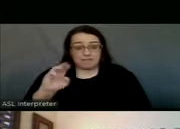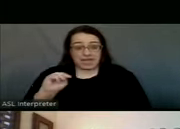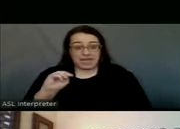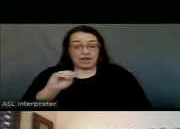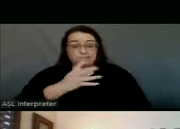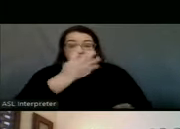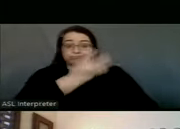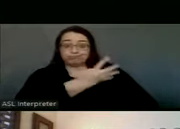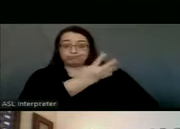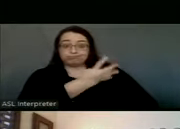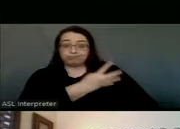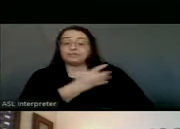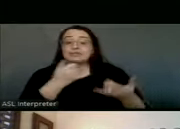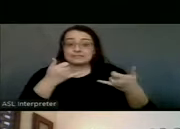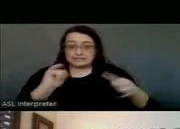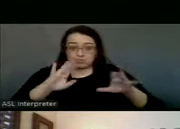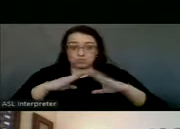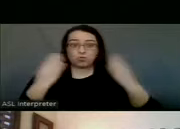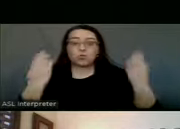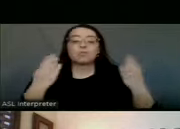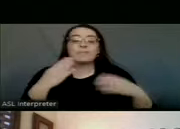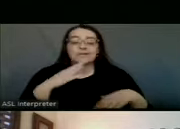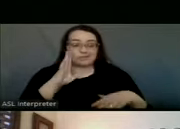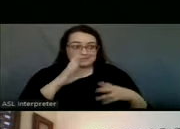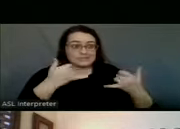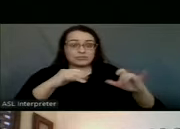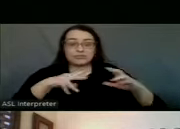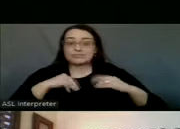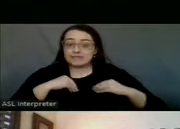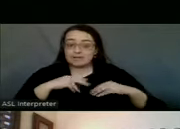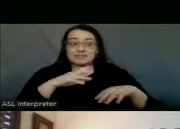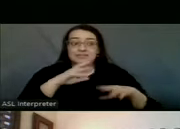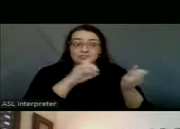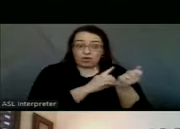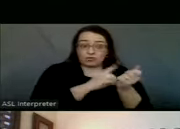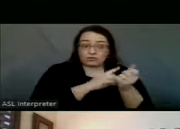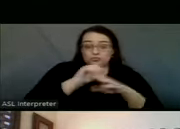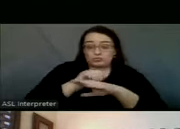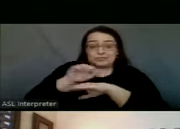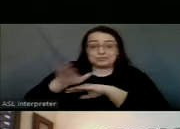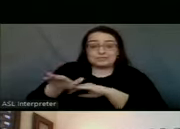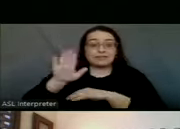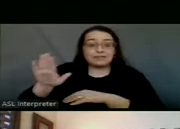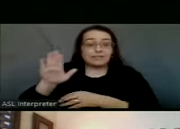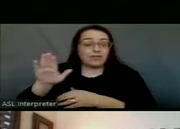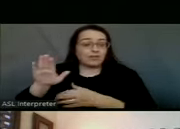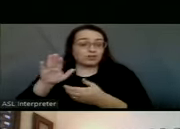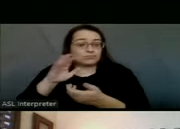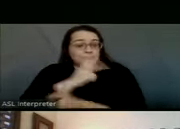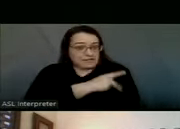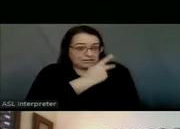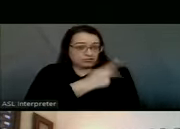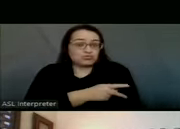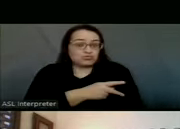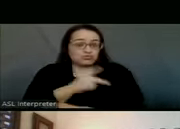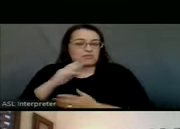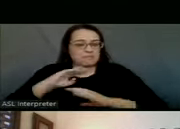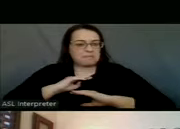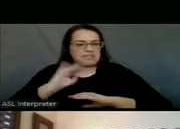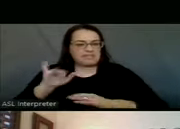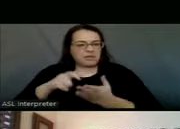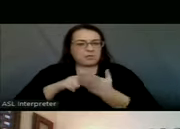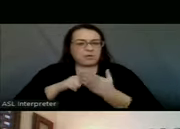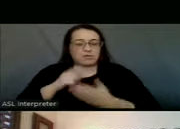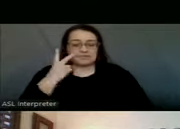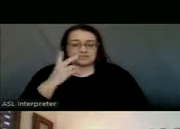operational and accepting referrals from local providers for patients who do meet that EUA criteria. And we have seen so